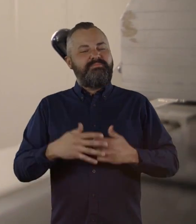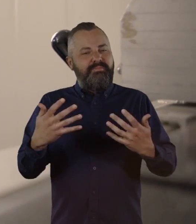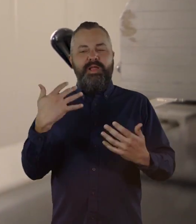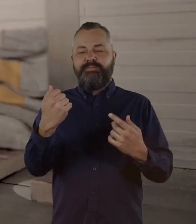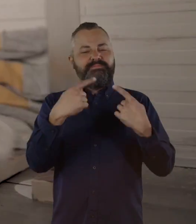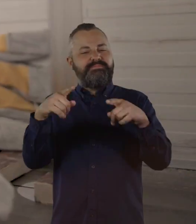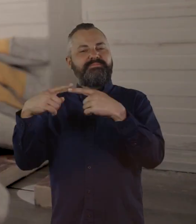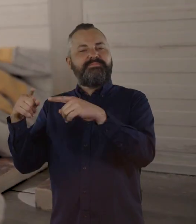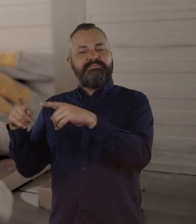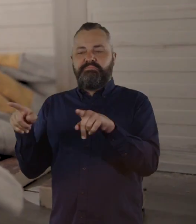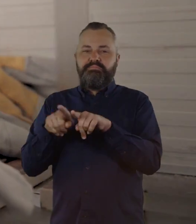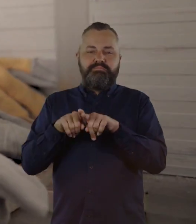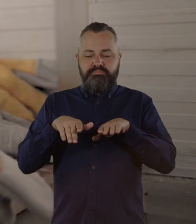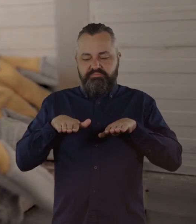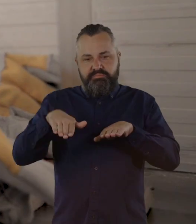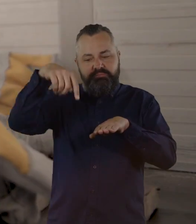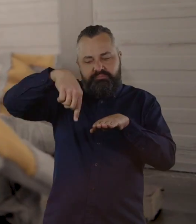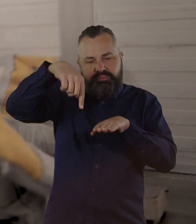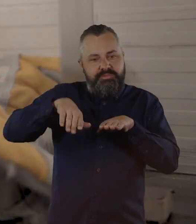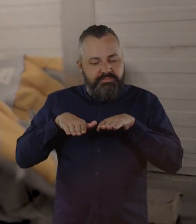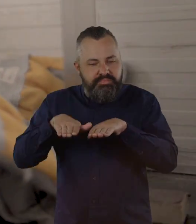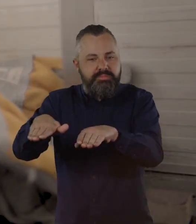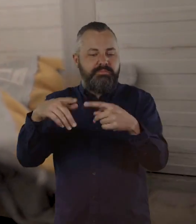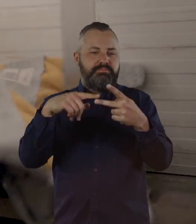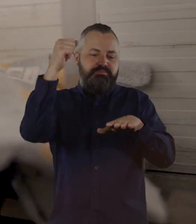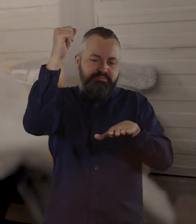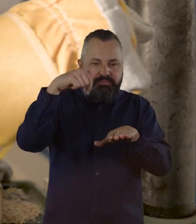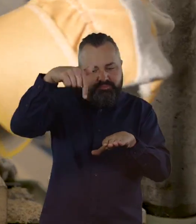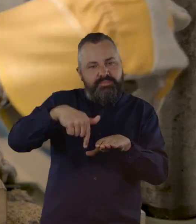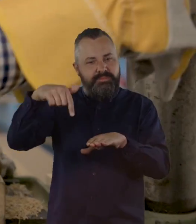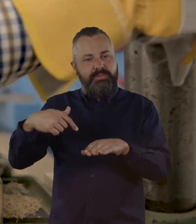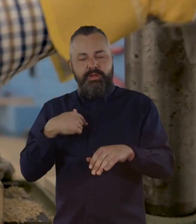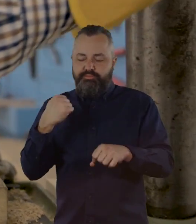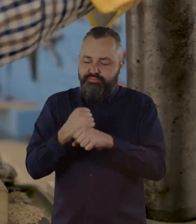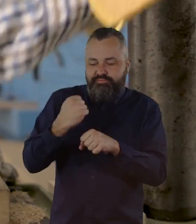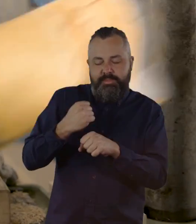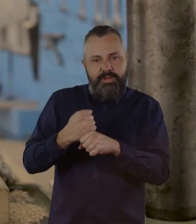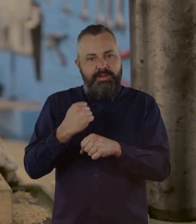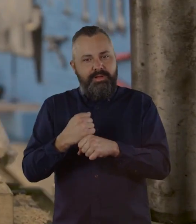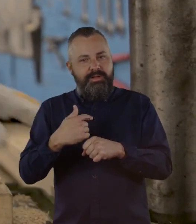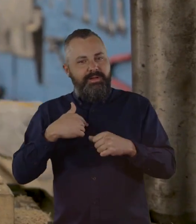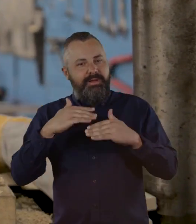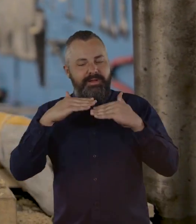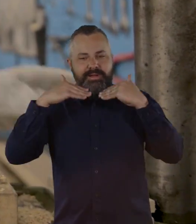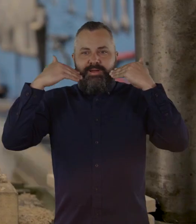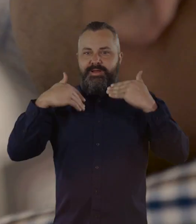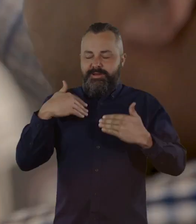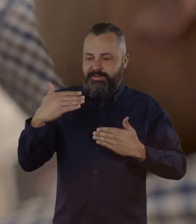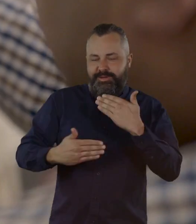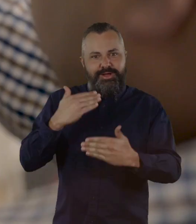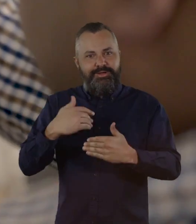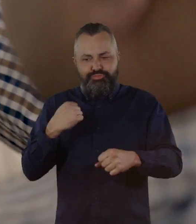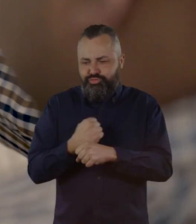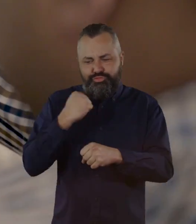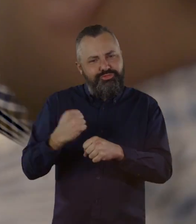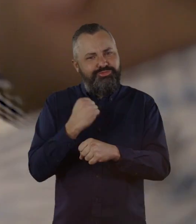When I use the saw and other similar tools, for say cutting wood, it prompts me to keep going. He